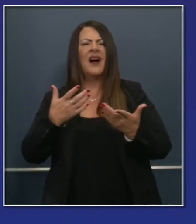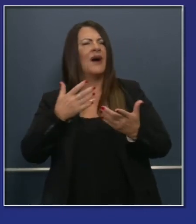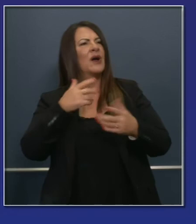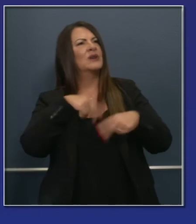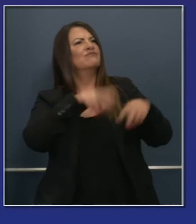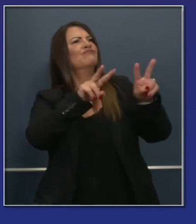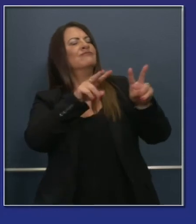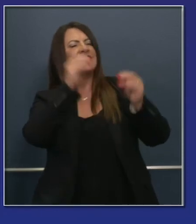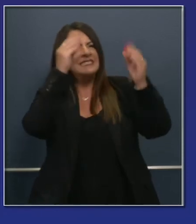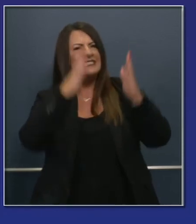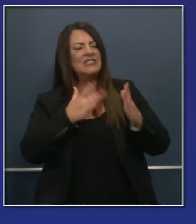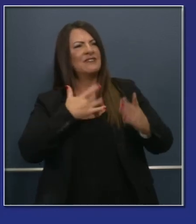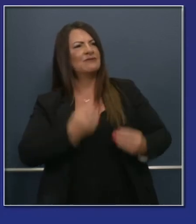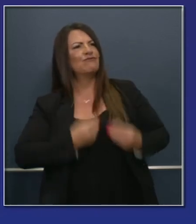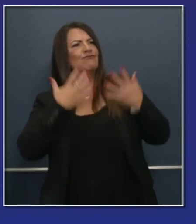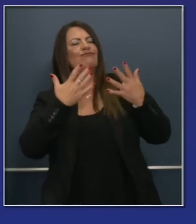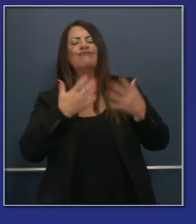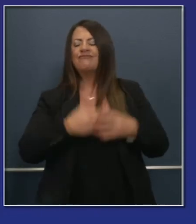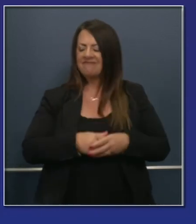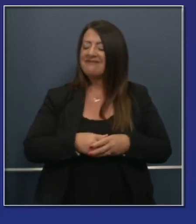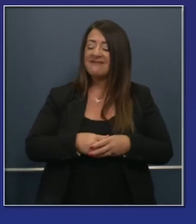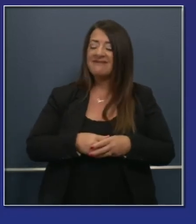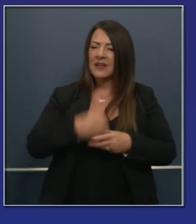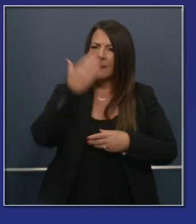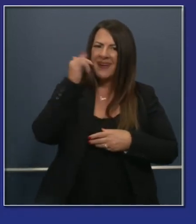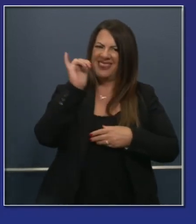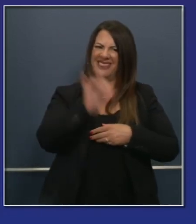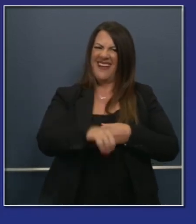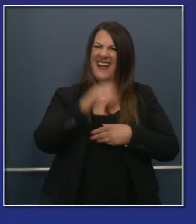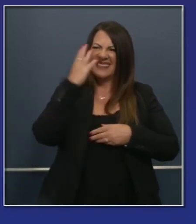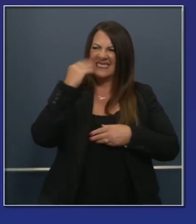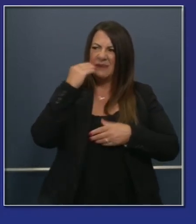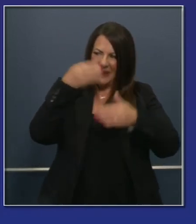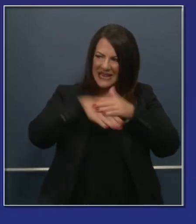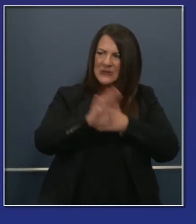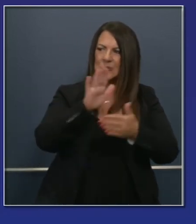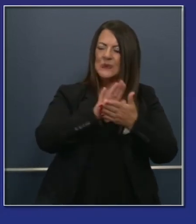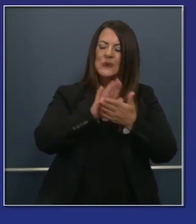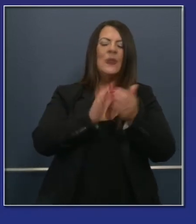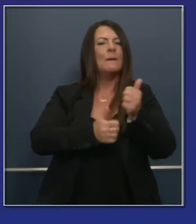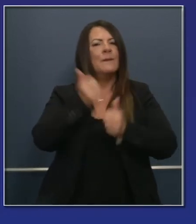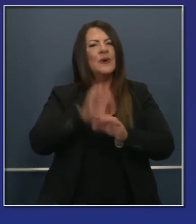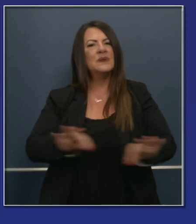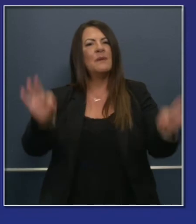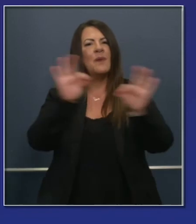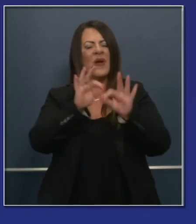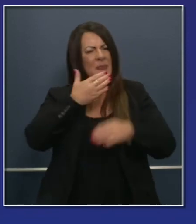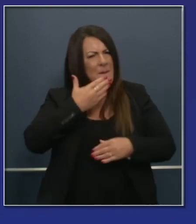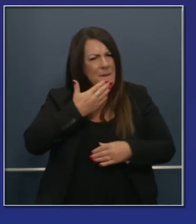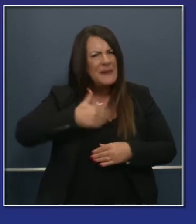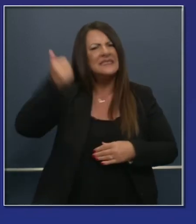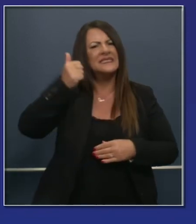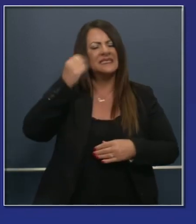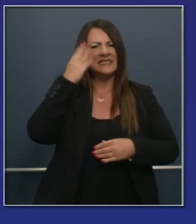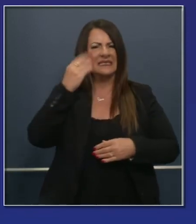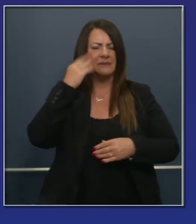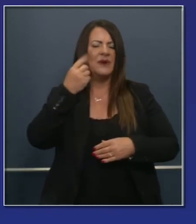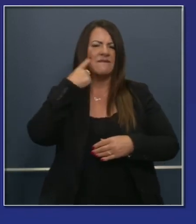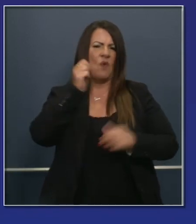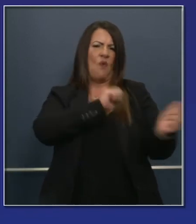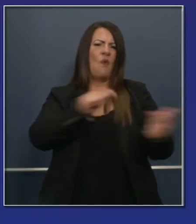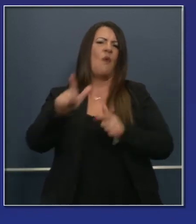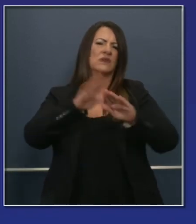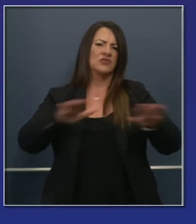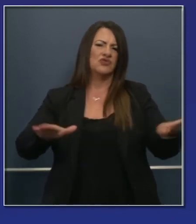moment that changes the trajectory of one's life it is suboptimal to have that experience virtually that is